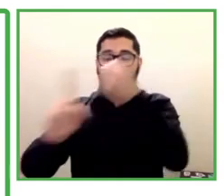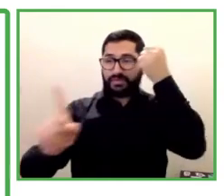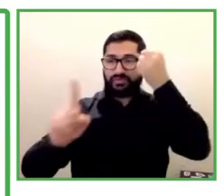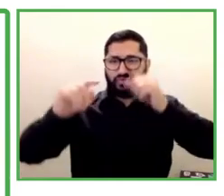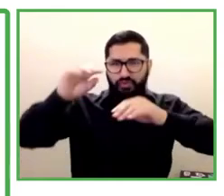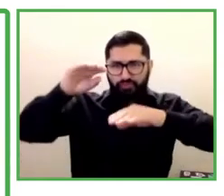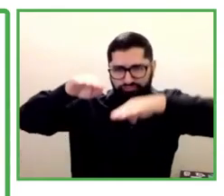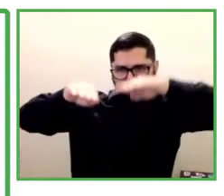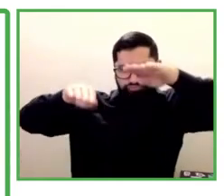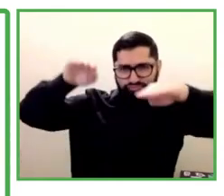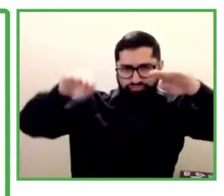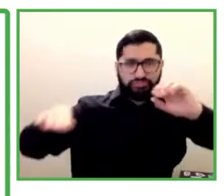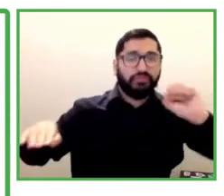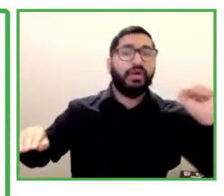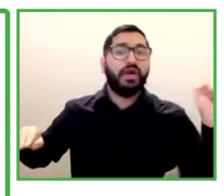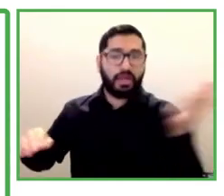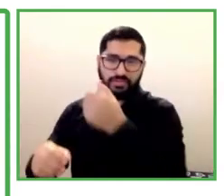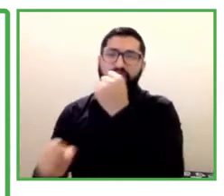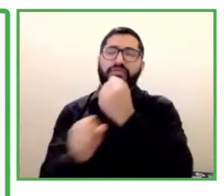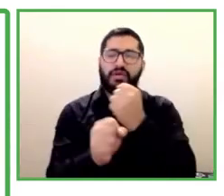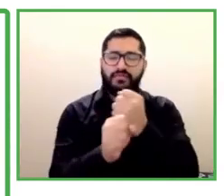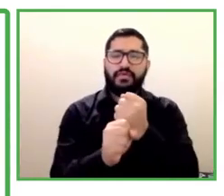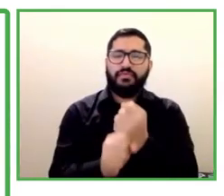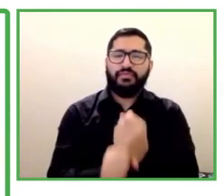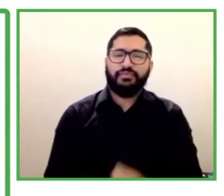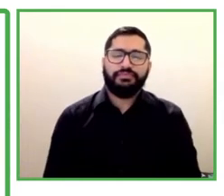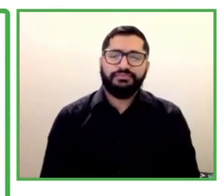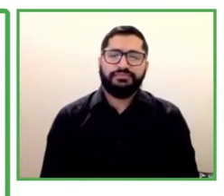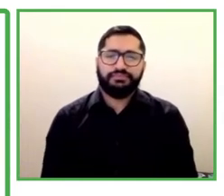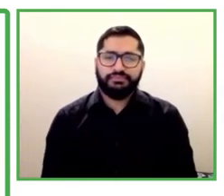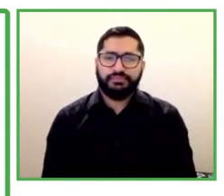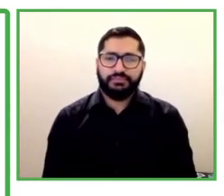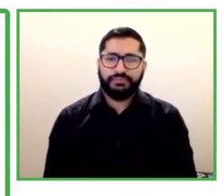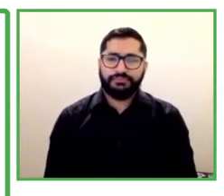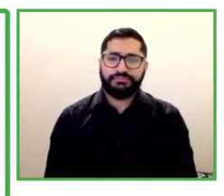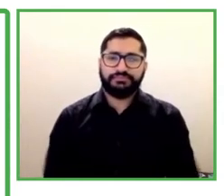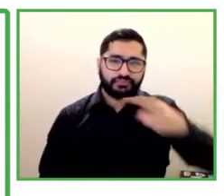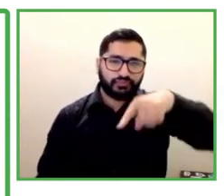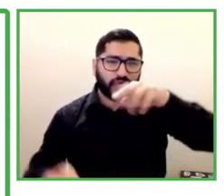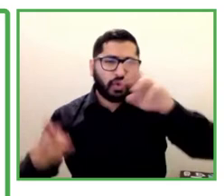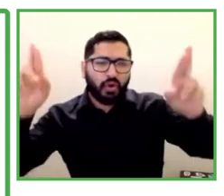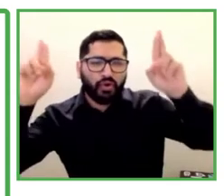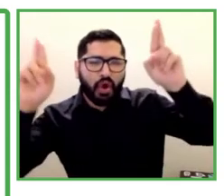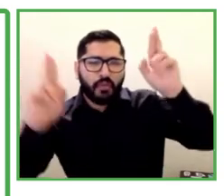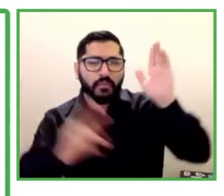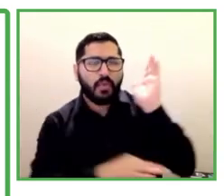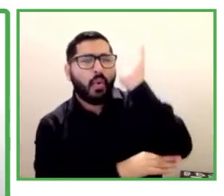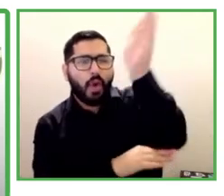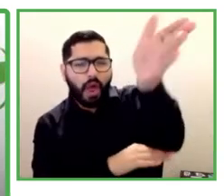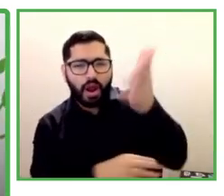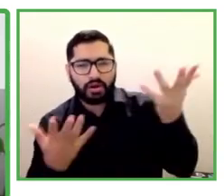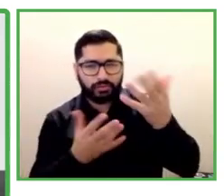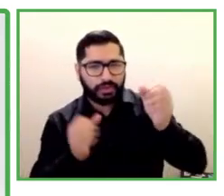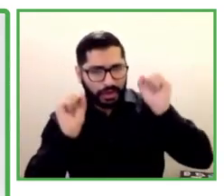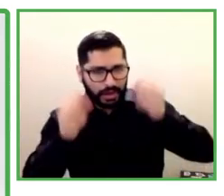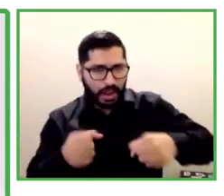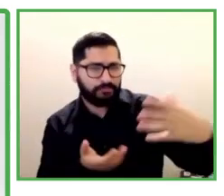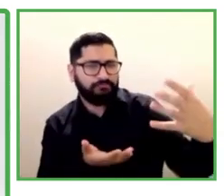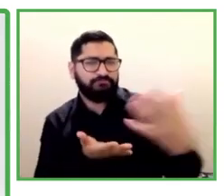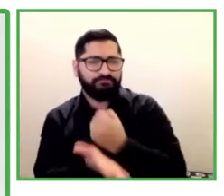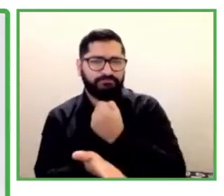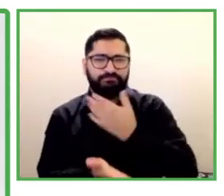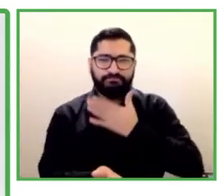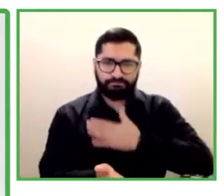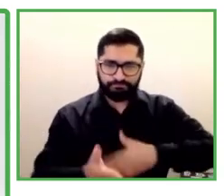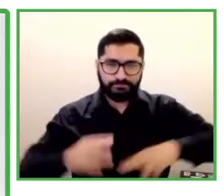forwards, we are looking at partners to roll out our programs in Latin America.